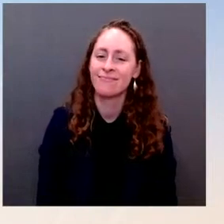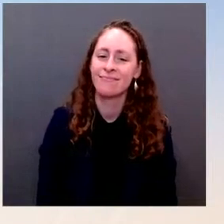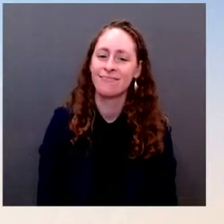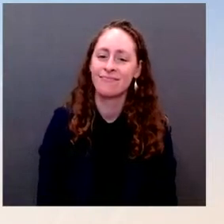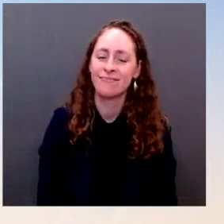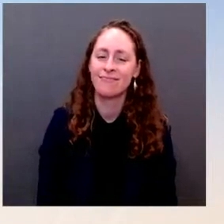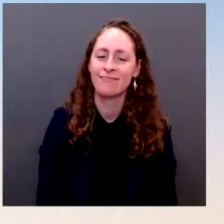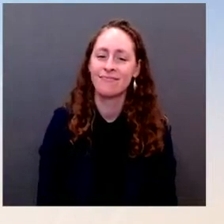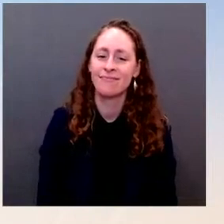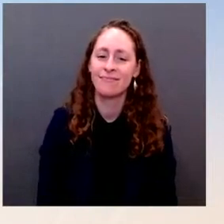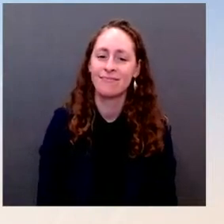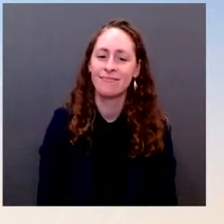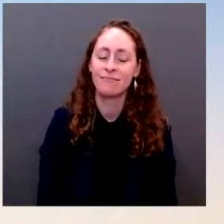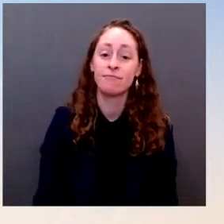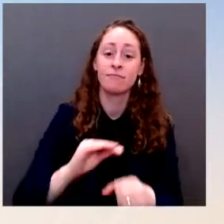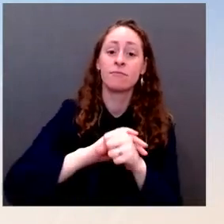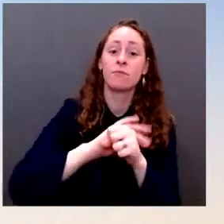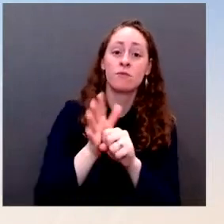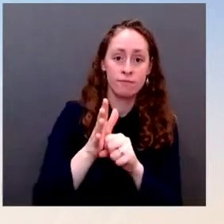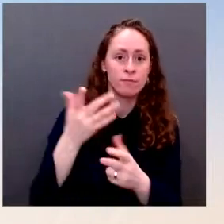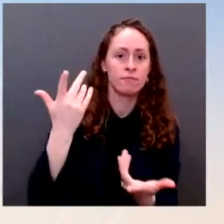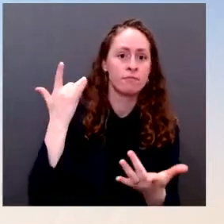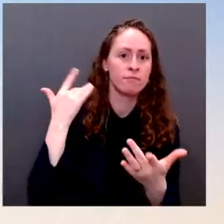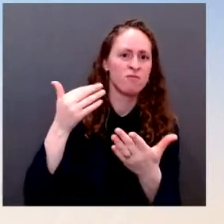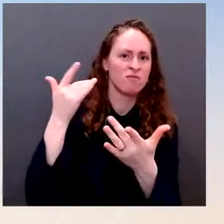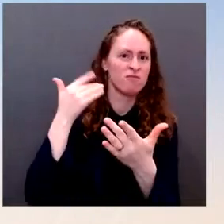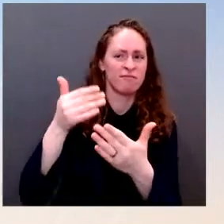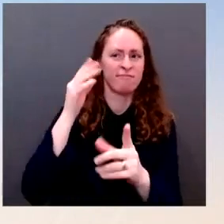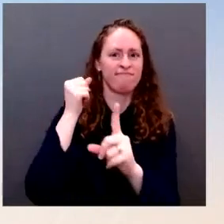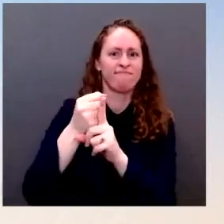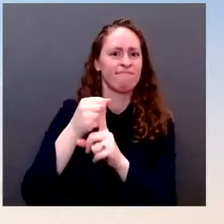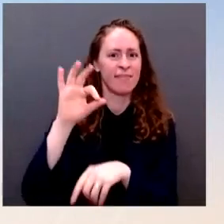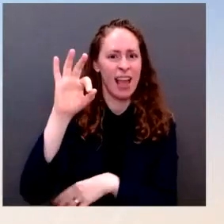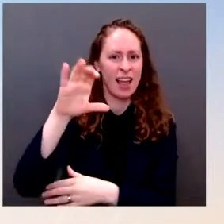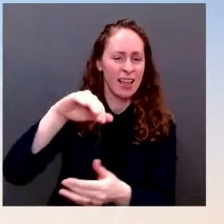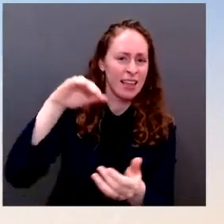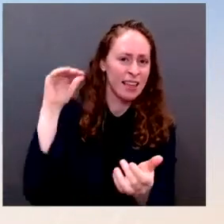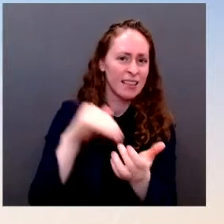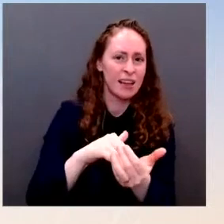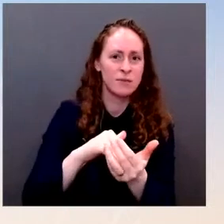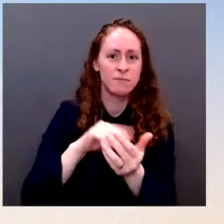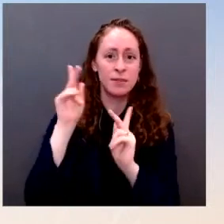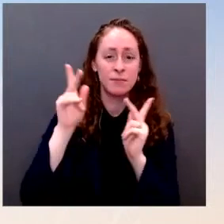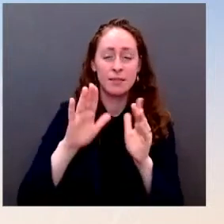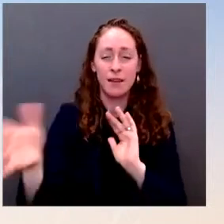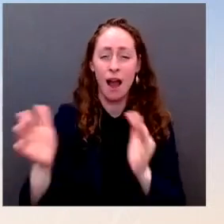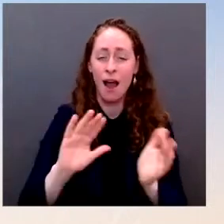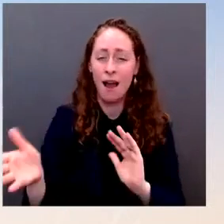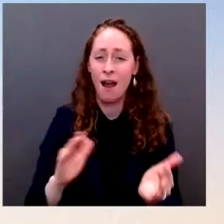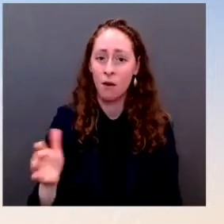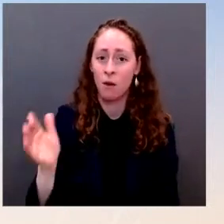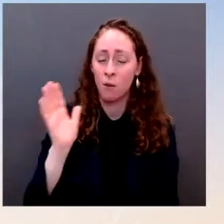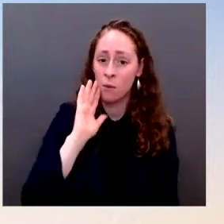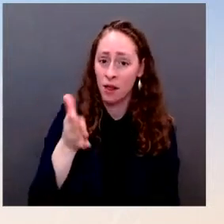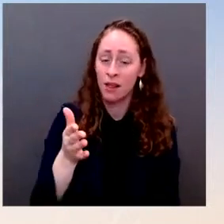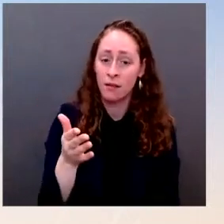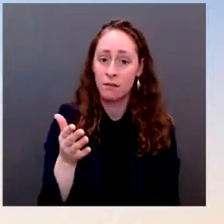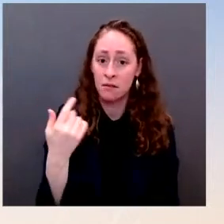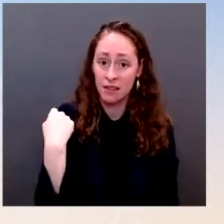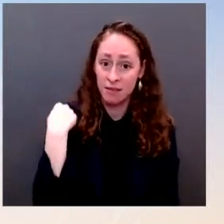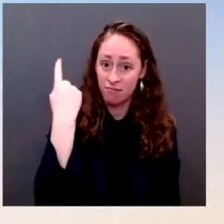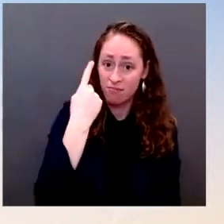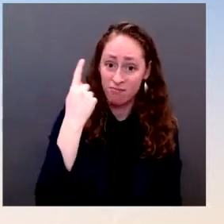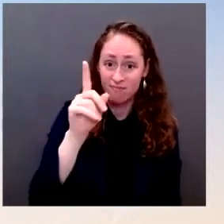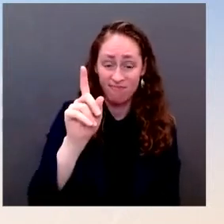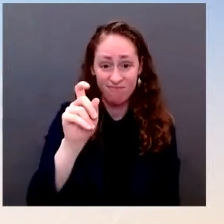approach it, depending on your tally. But is the President going to do anything to mark this for the grim milestone of 900,000 deaths?